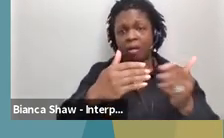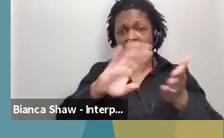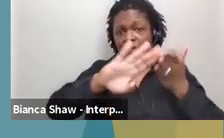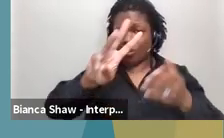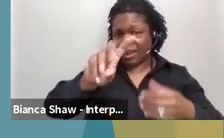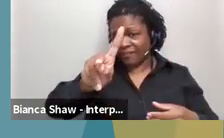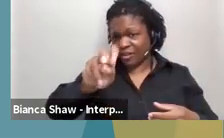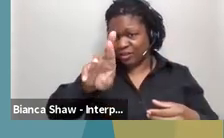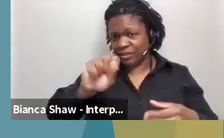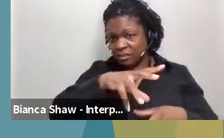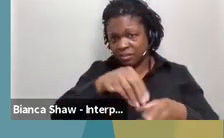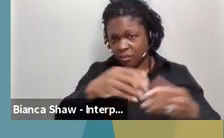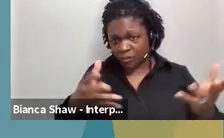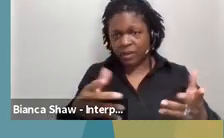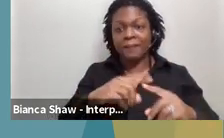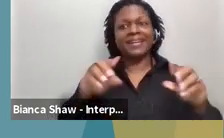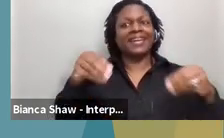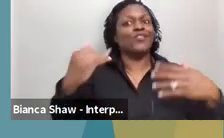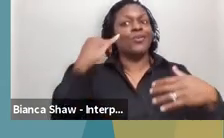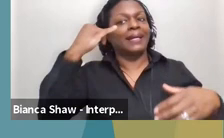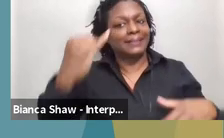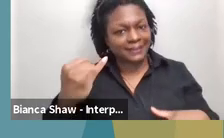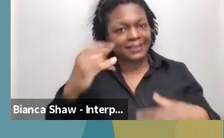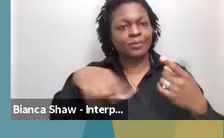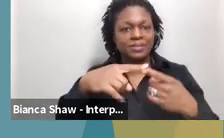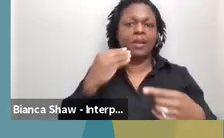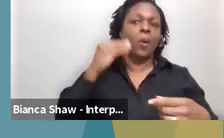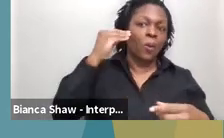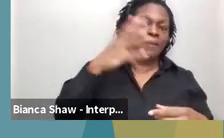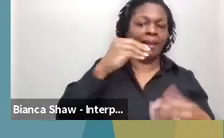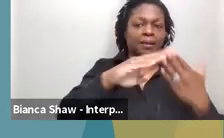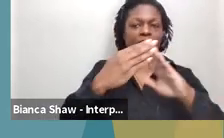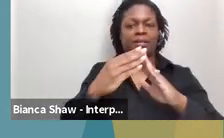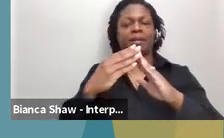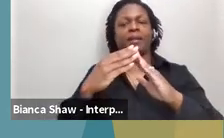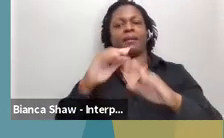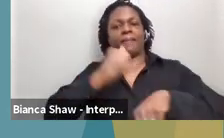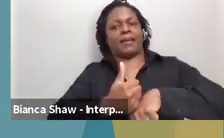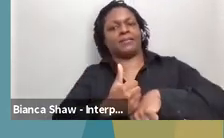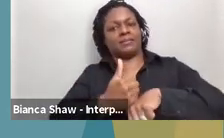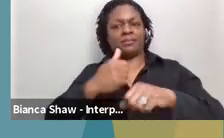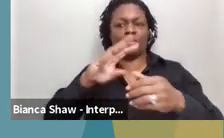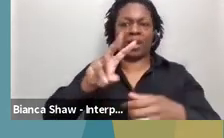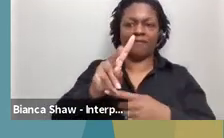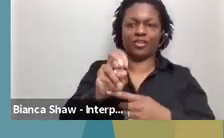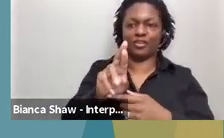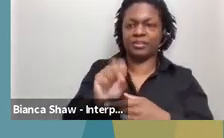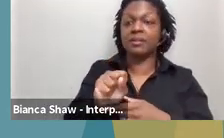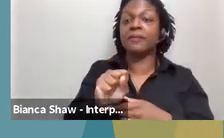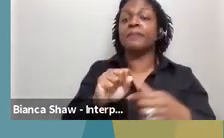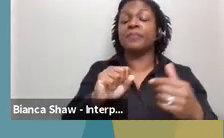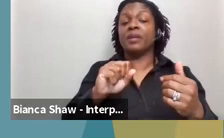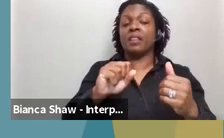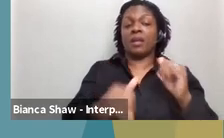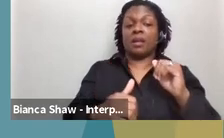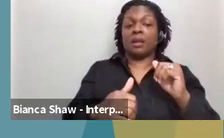you guys an idea. When we say home and community based waiver services, the most often used service that people use